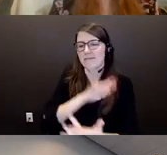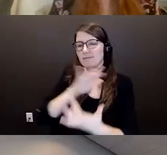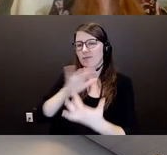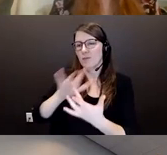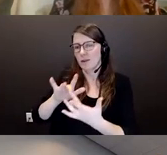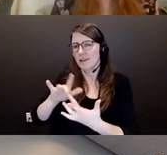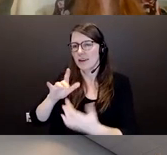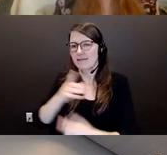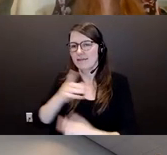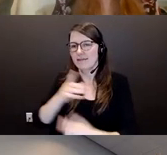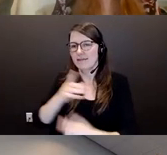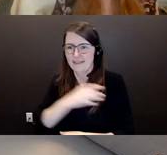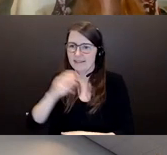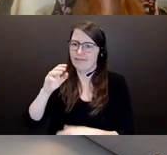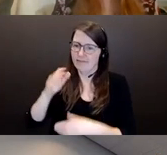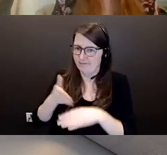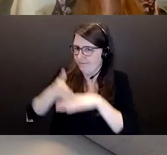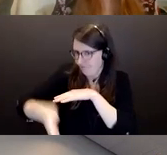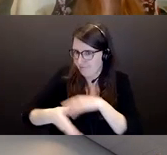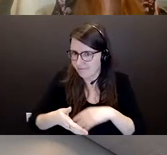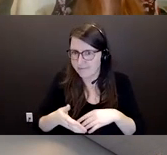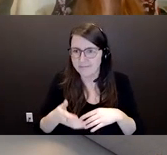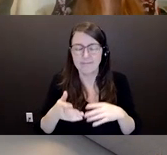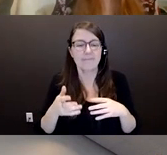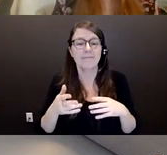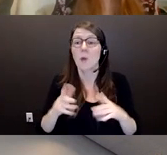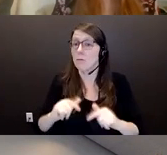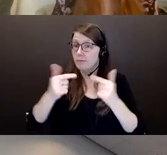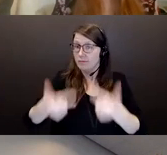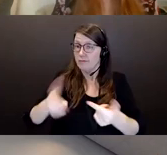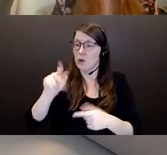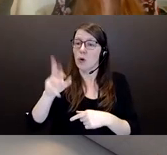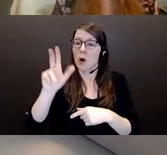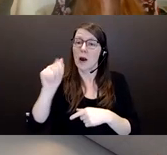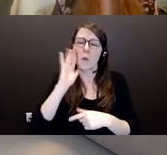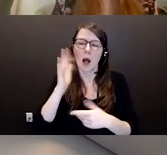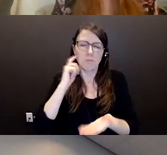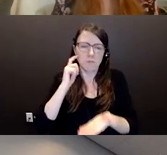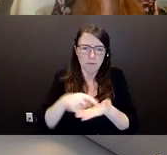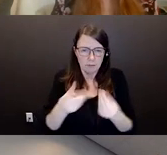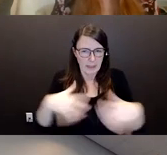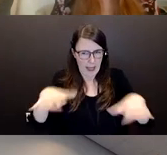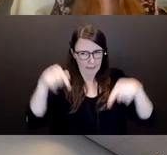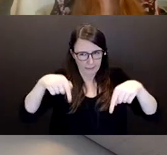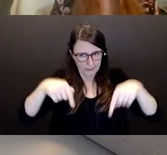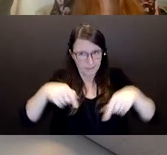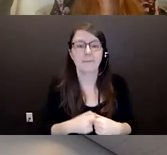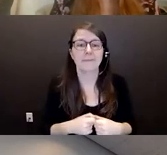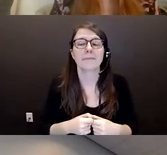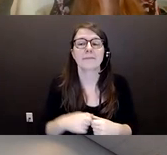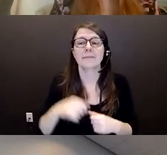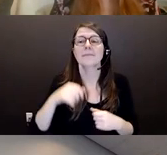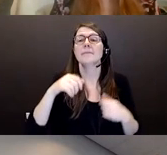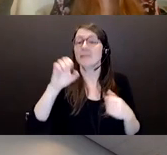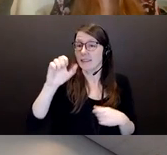my colleague, Laura, to do the land acknowledgement. Thank you, Ray Ann. EAPO endeavors to honor the